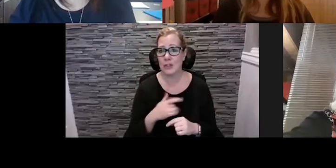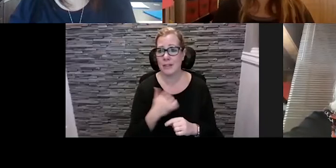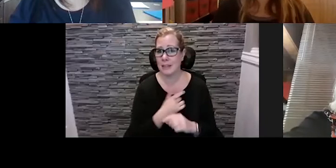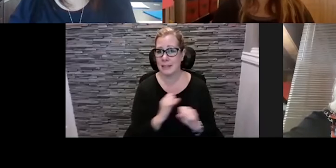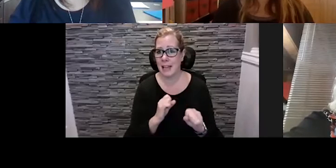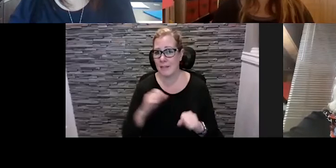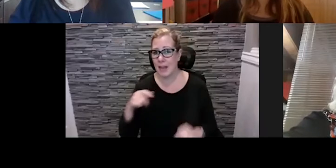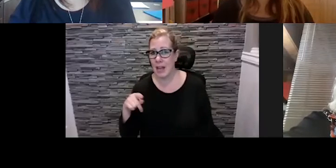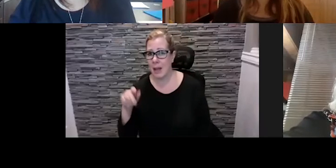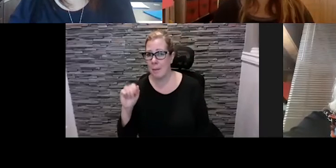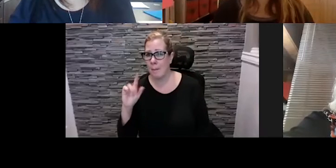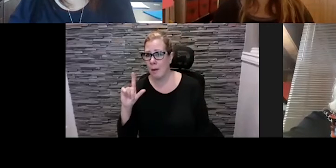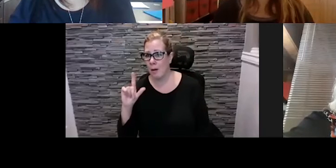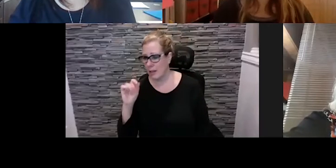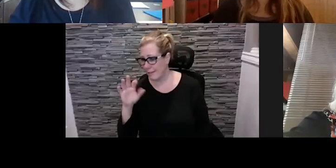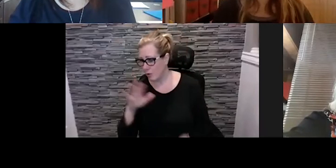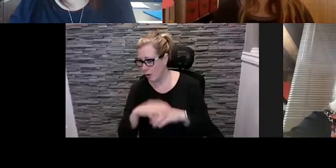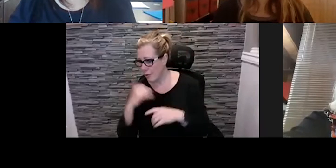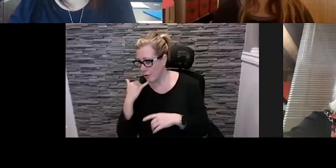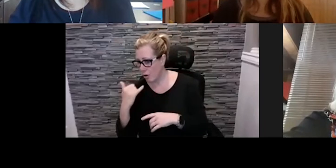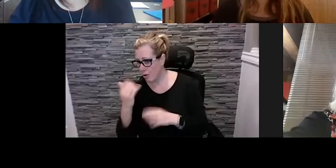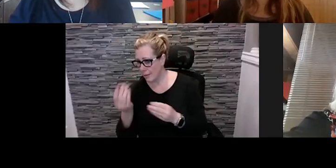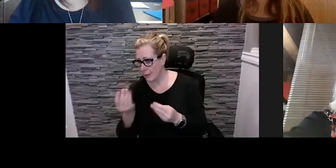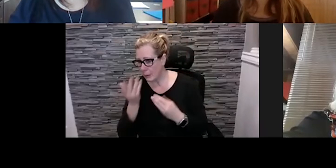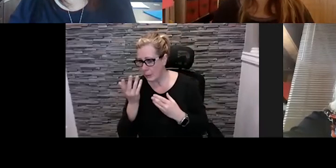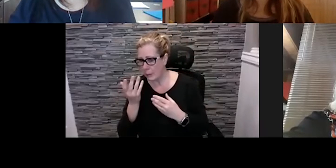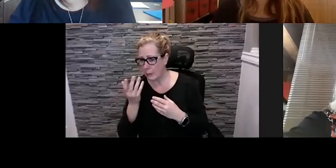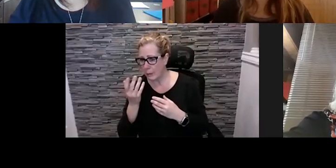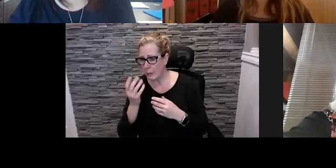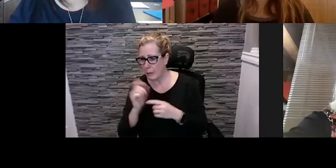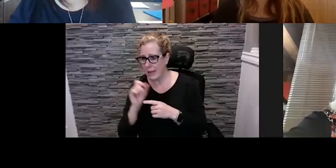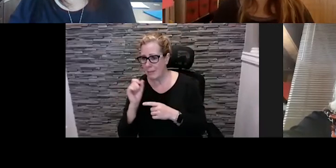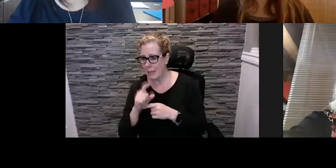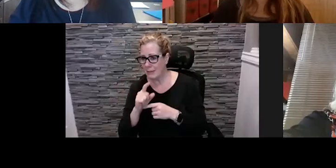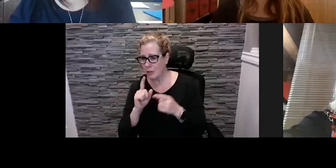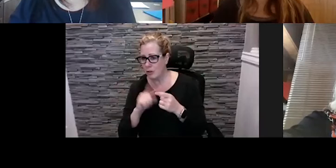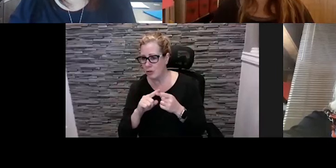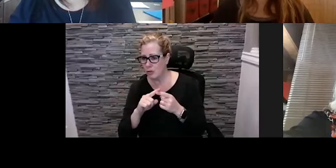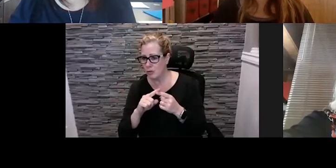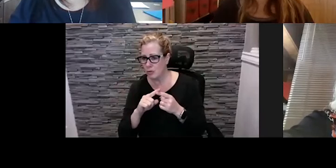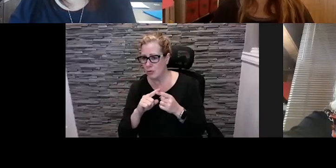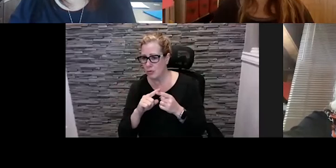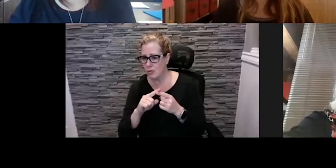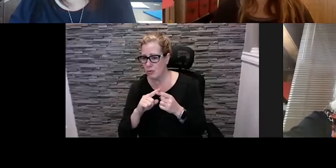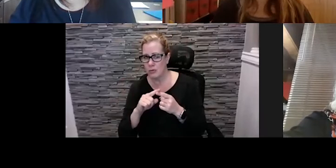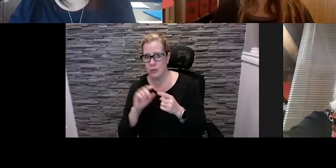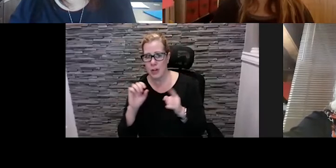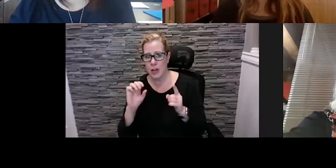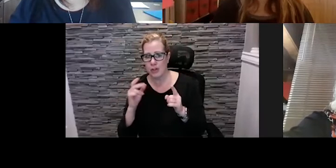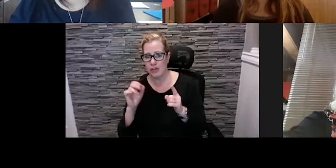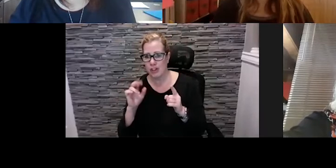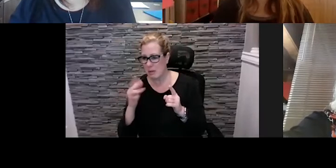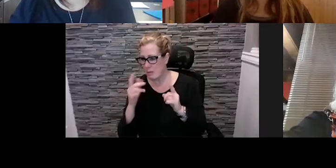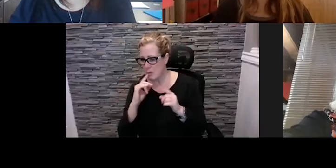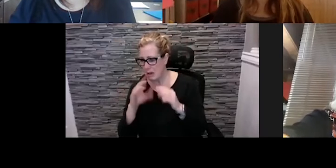free to maybe message sharing we can get you to jump in is you know how how did you make people feel safe and what what do you did you think